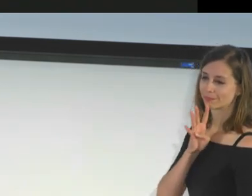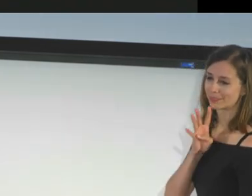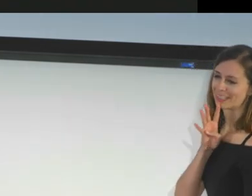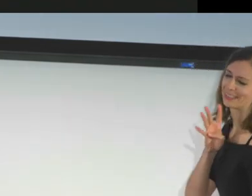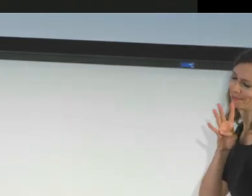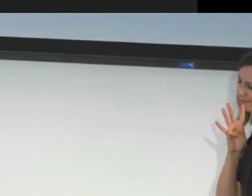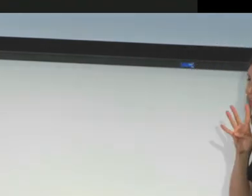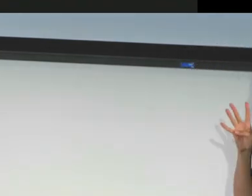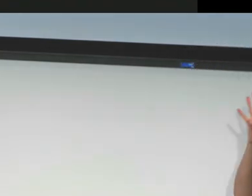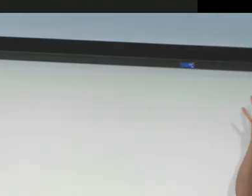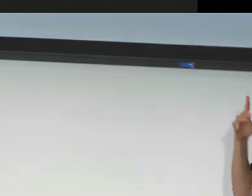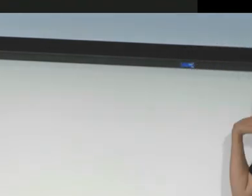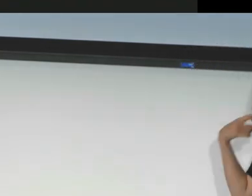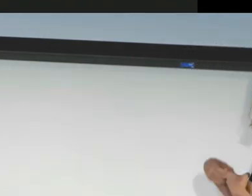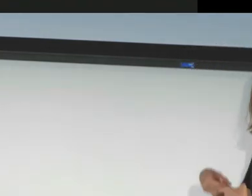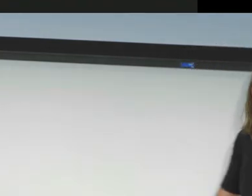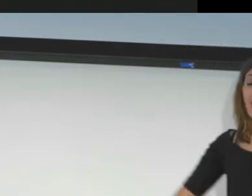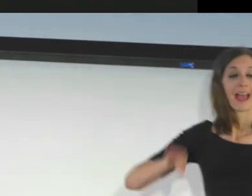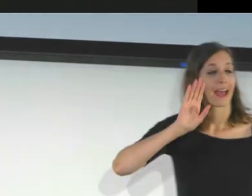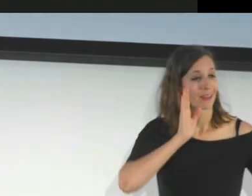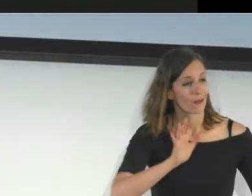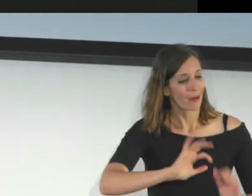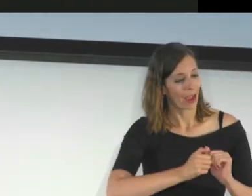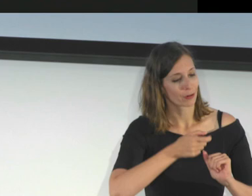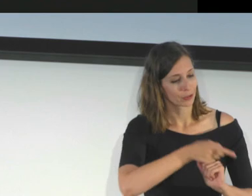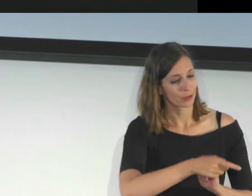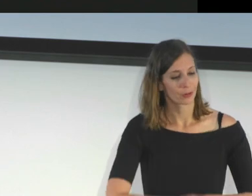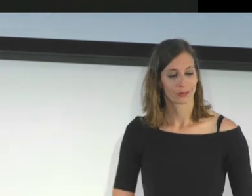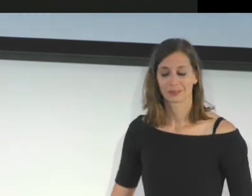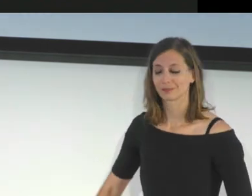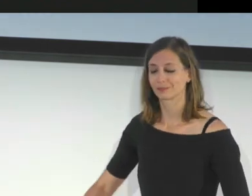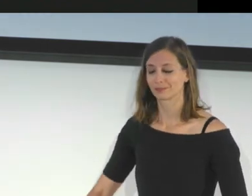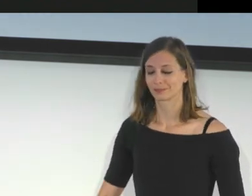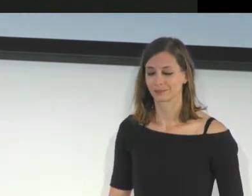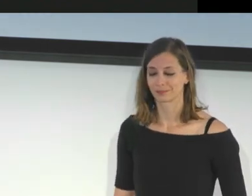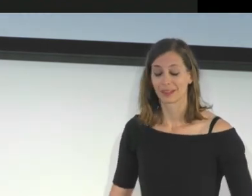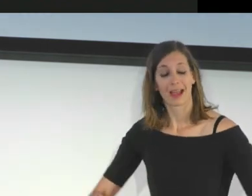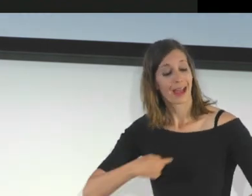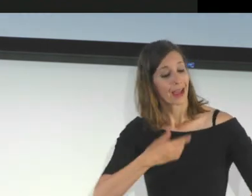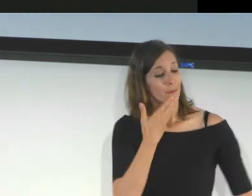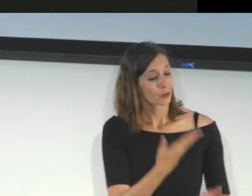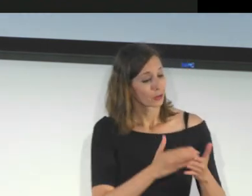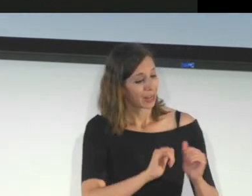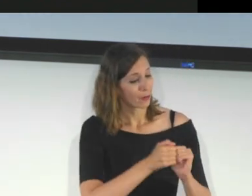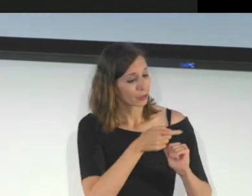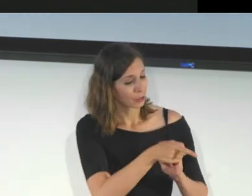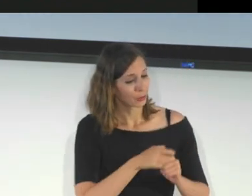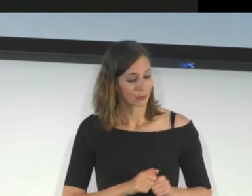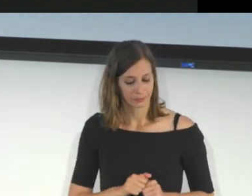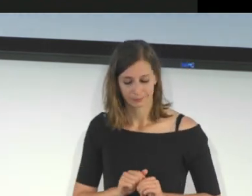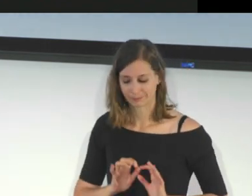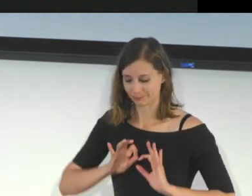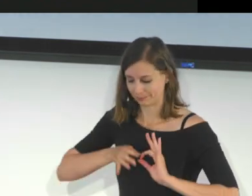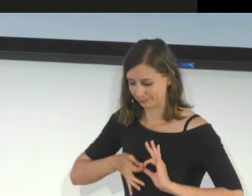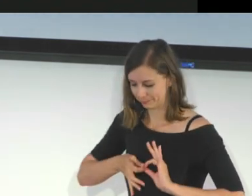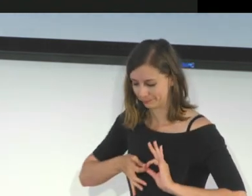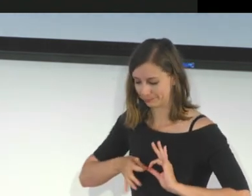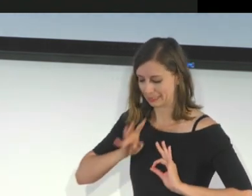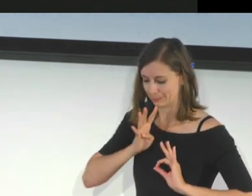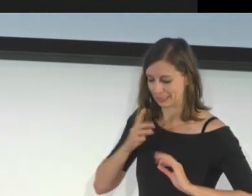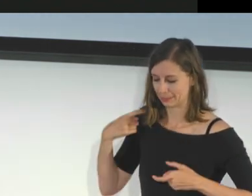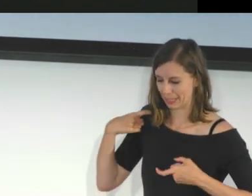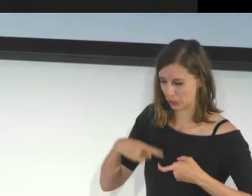Hola. ¿Cómo estás? Hello. How are you? I'm doing very well. How are you doing?